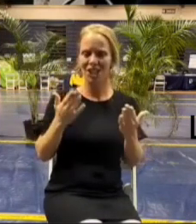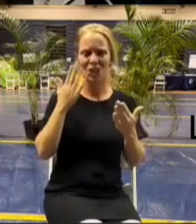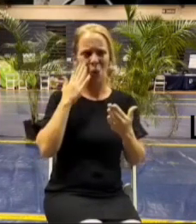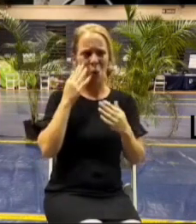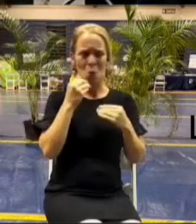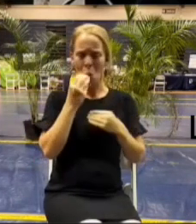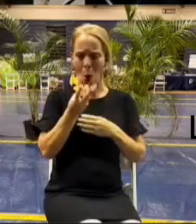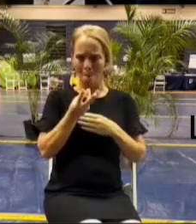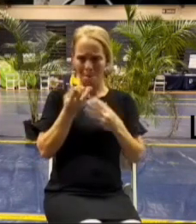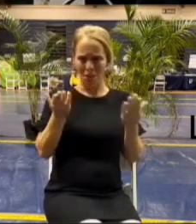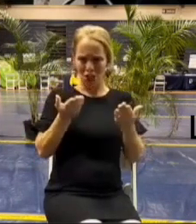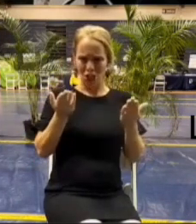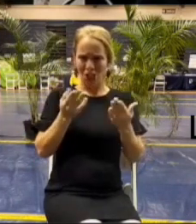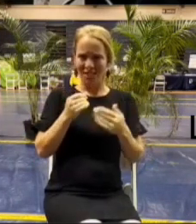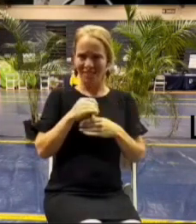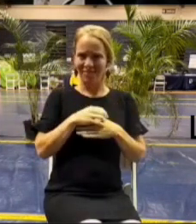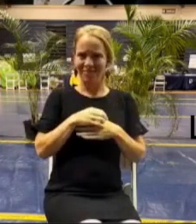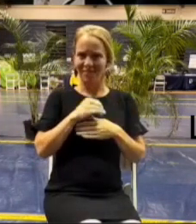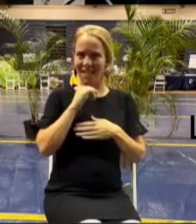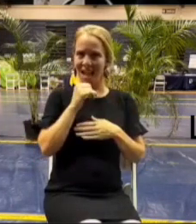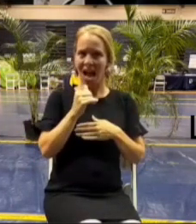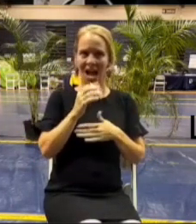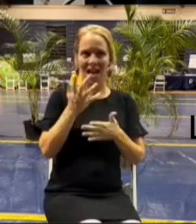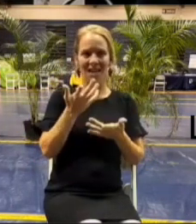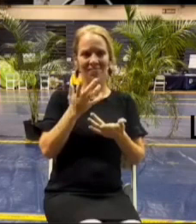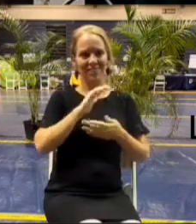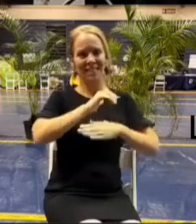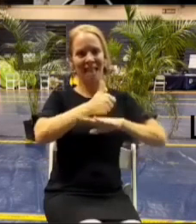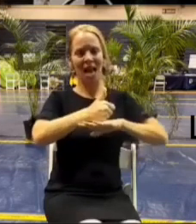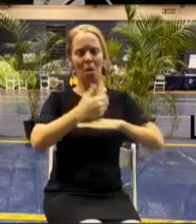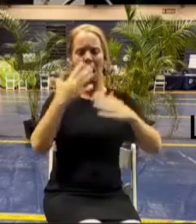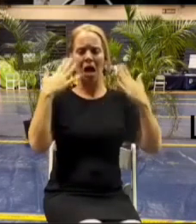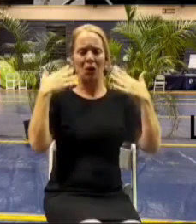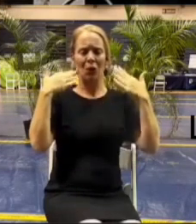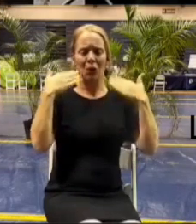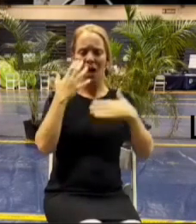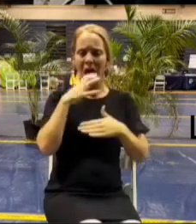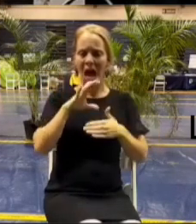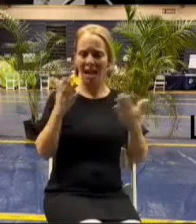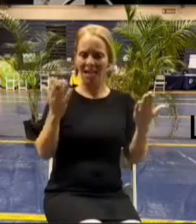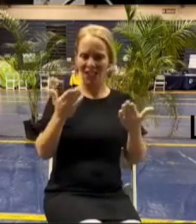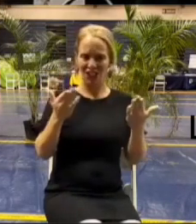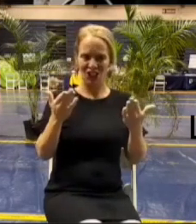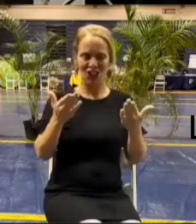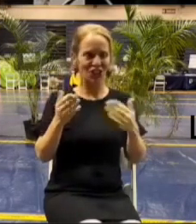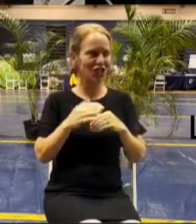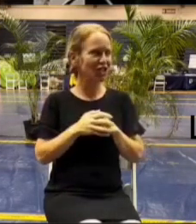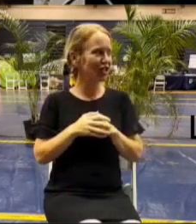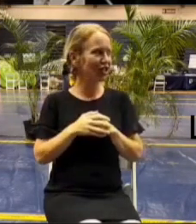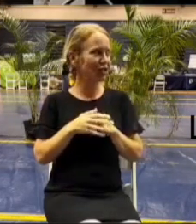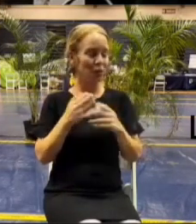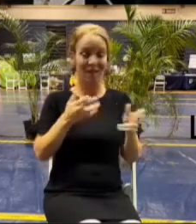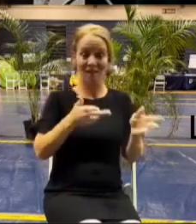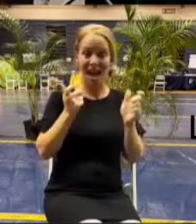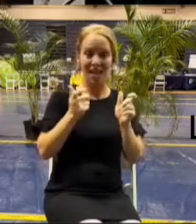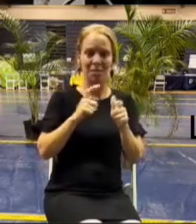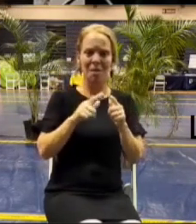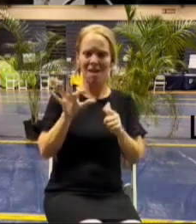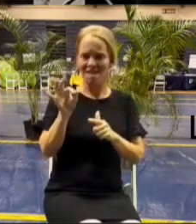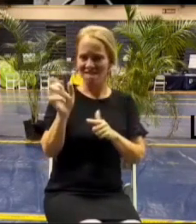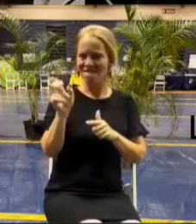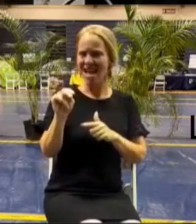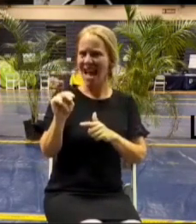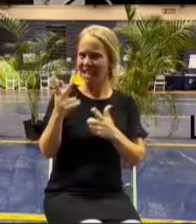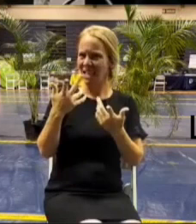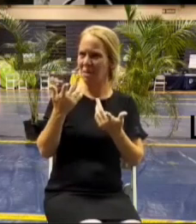uh it wasn't designed to make the meeting go shorter or faster just so happens we're dealing with this we'll get those fans turned up